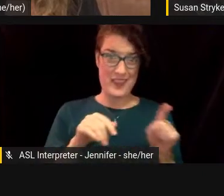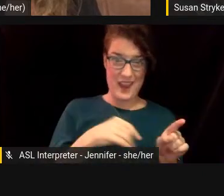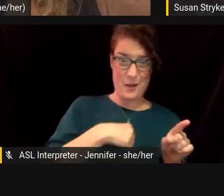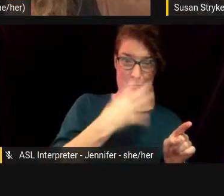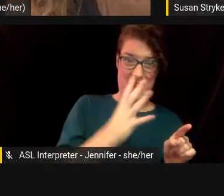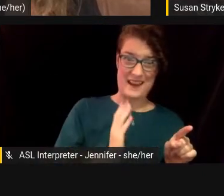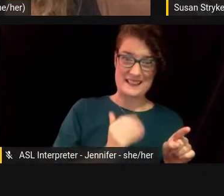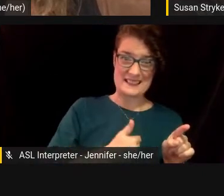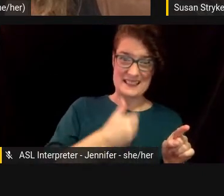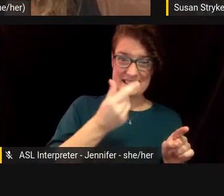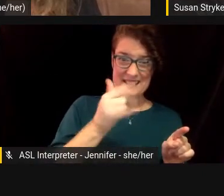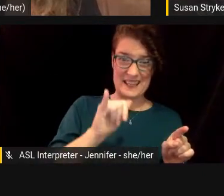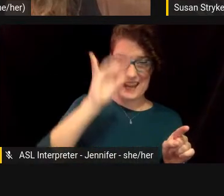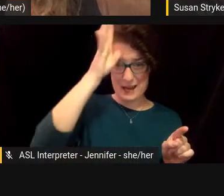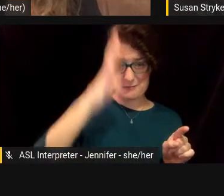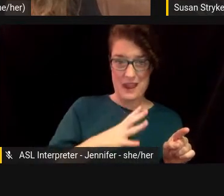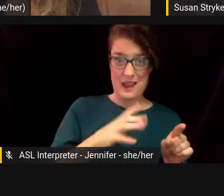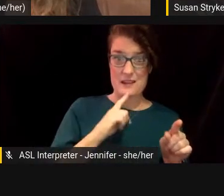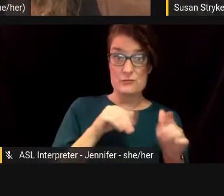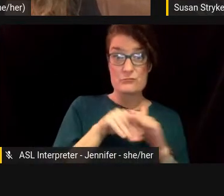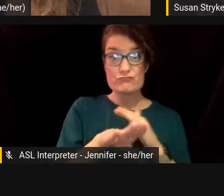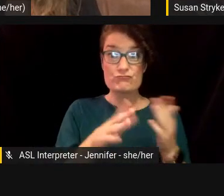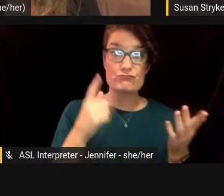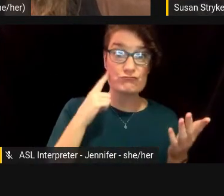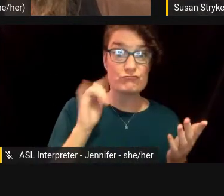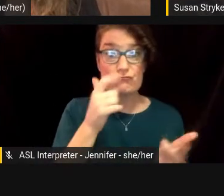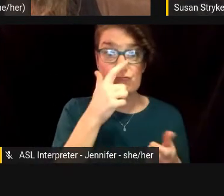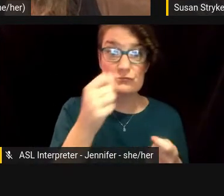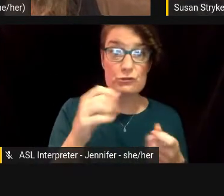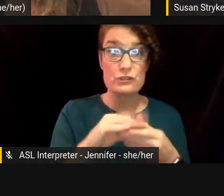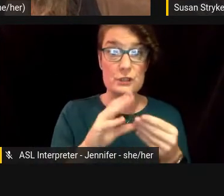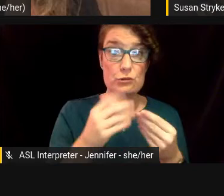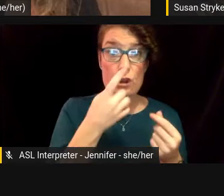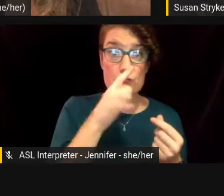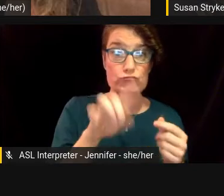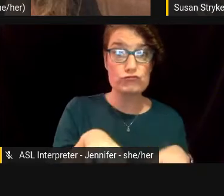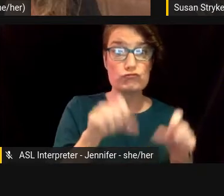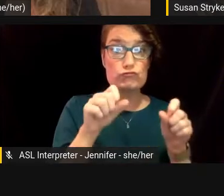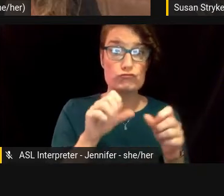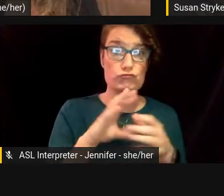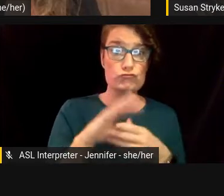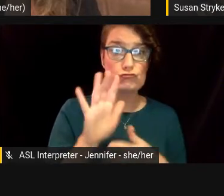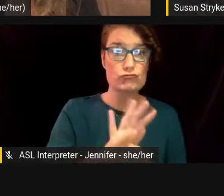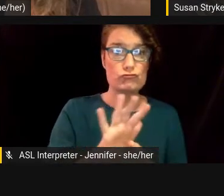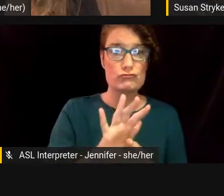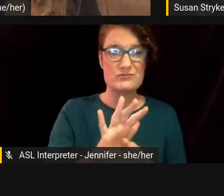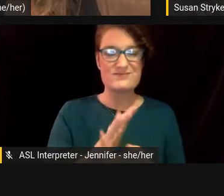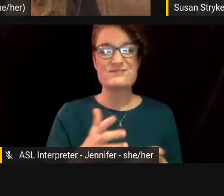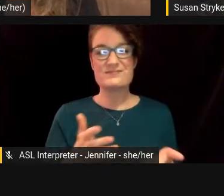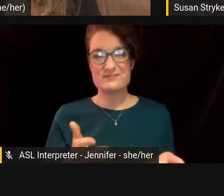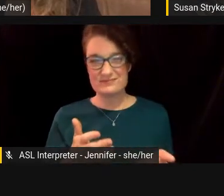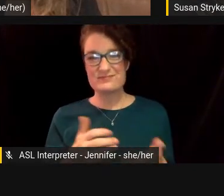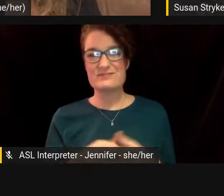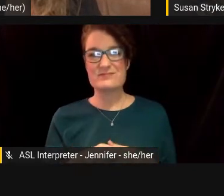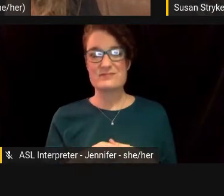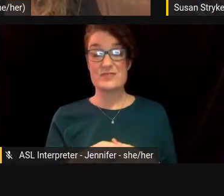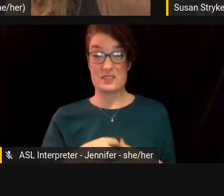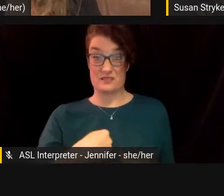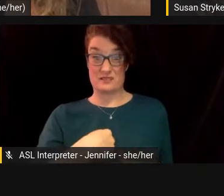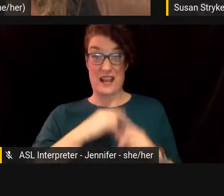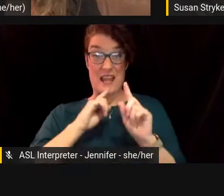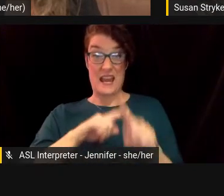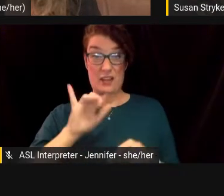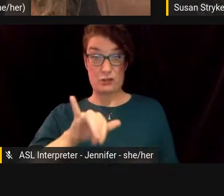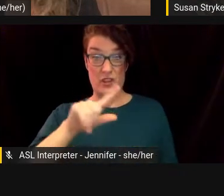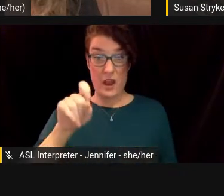gay man who comes in and just thinks it might be an interesting story? So, rather than answering that question